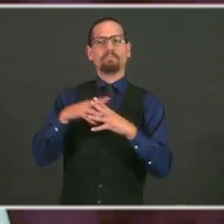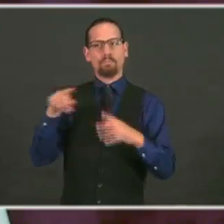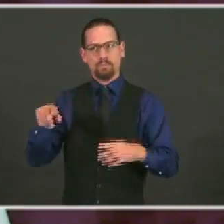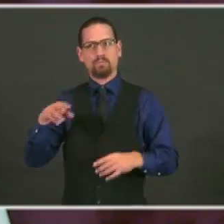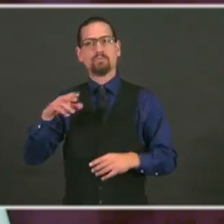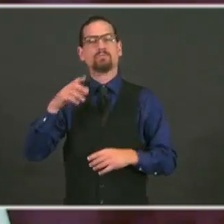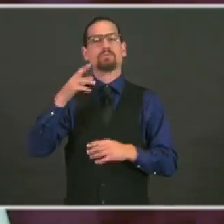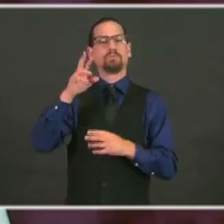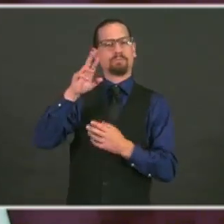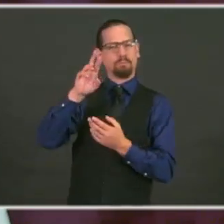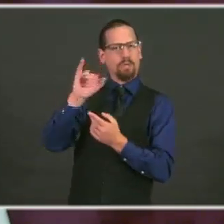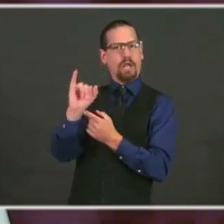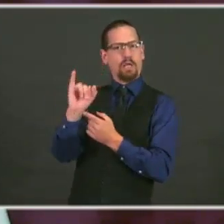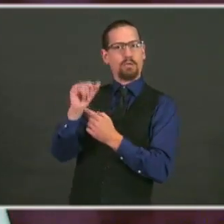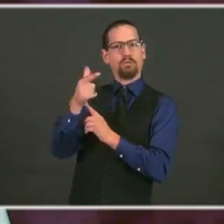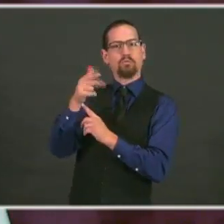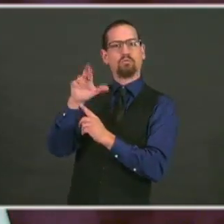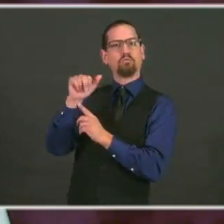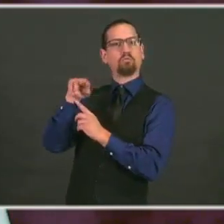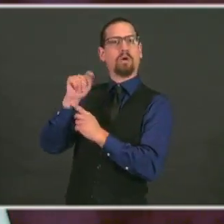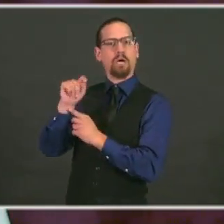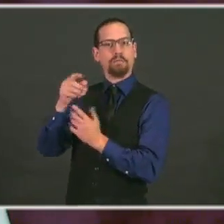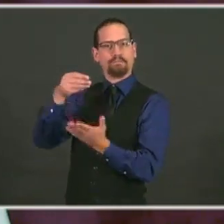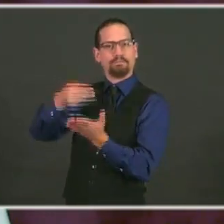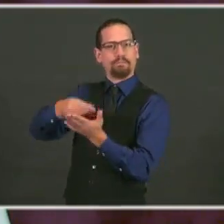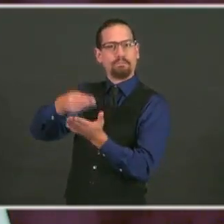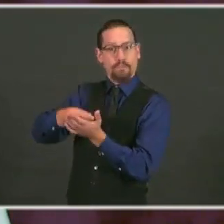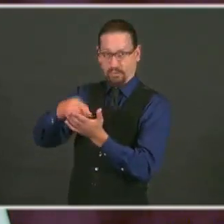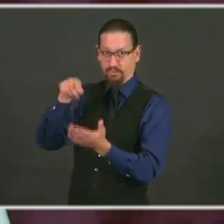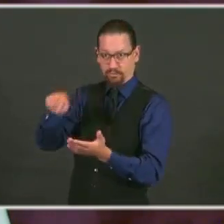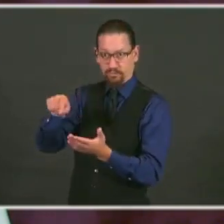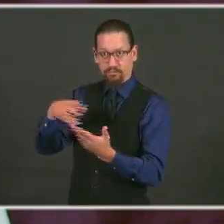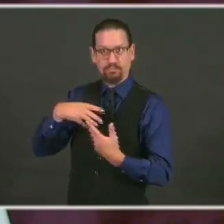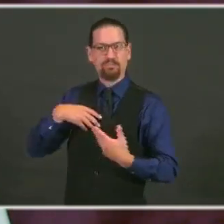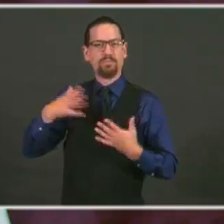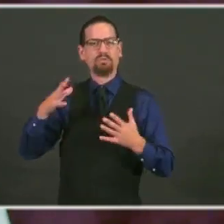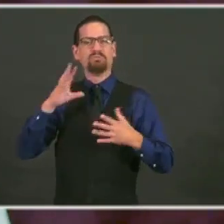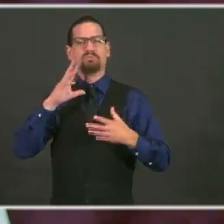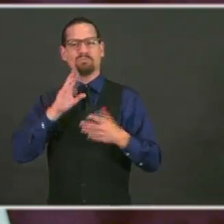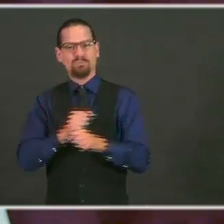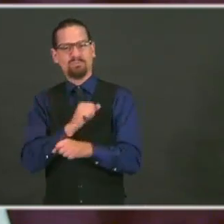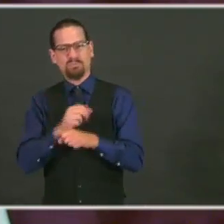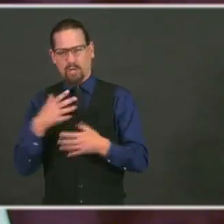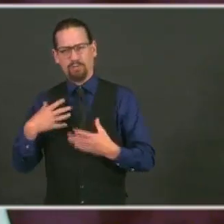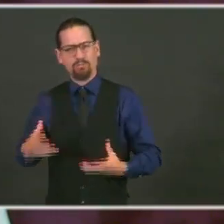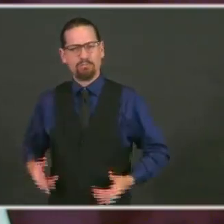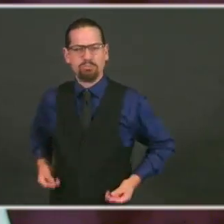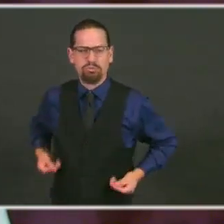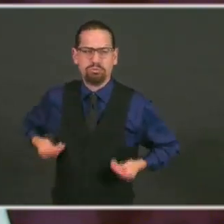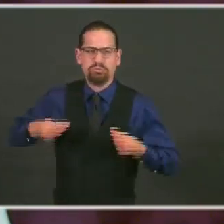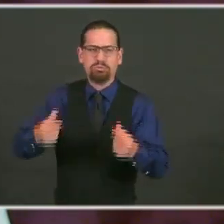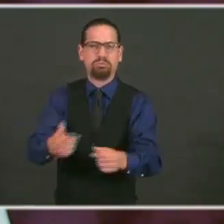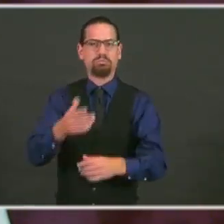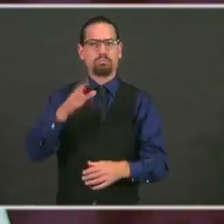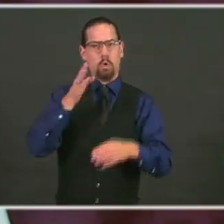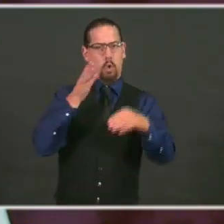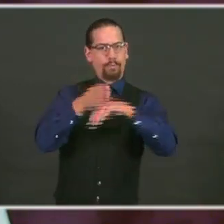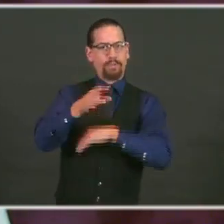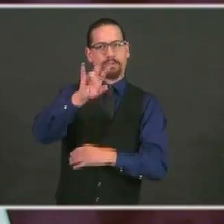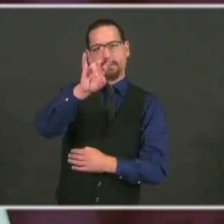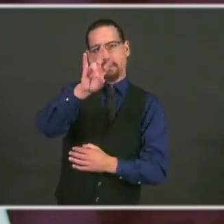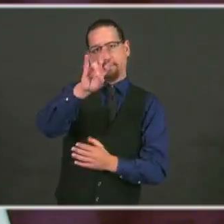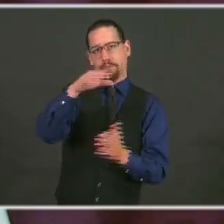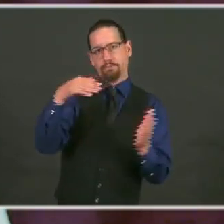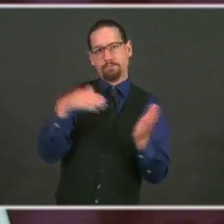Until now, we've provided just over $7 million to over 800 small